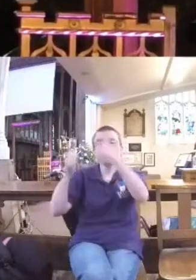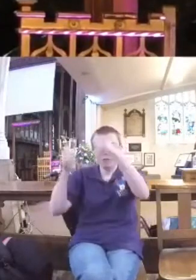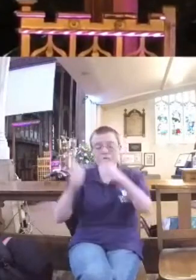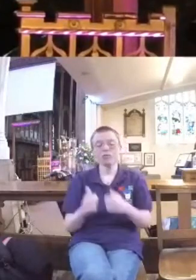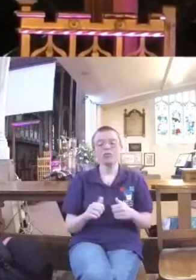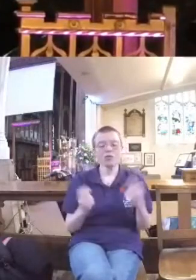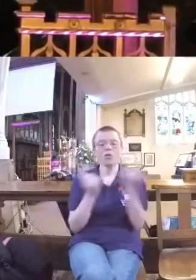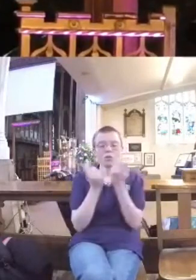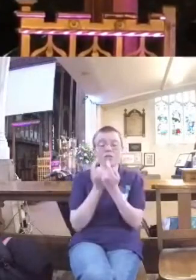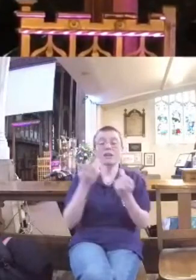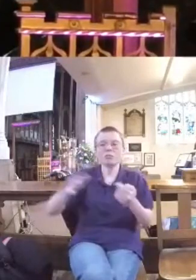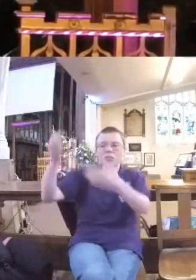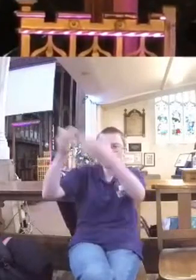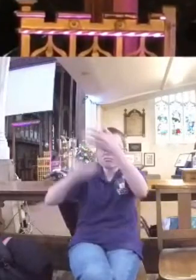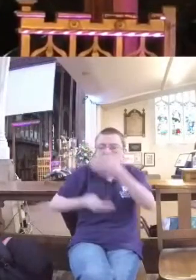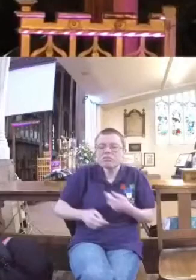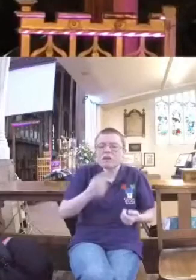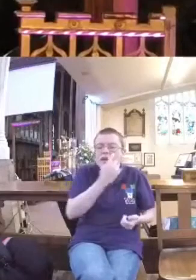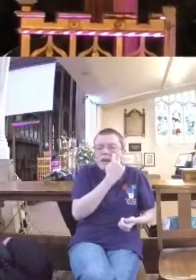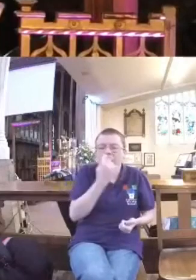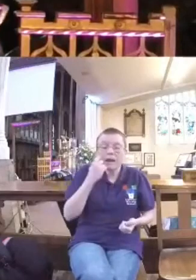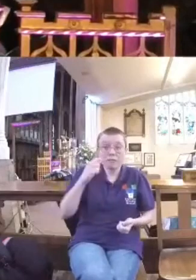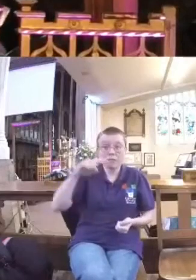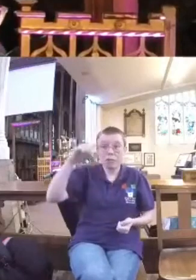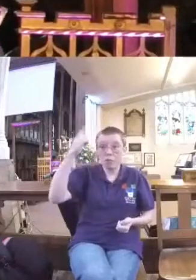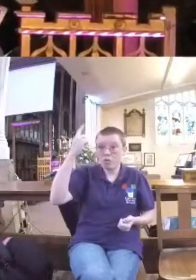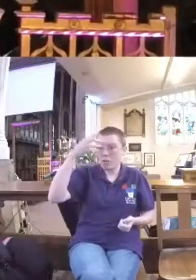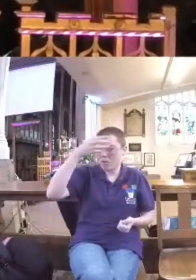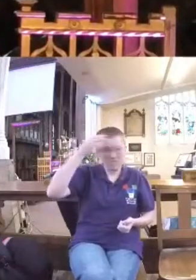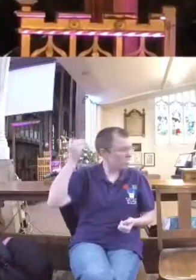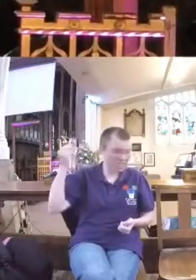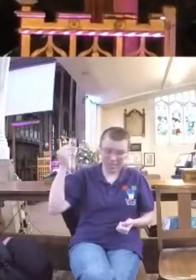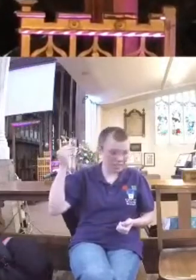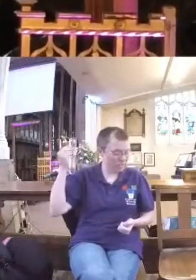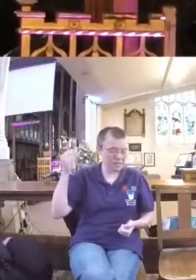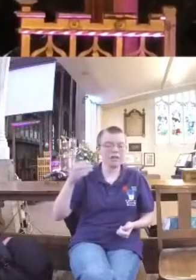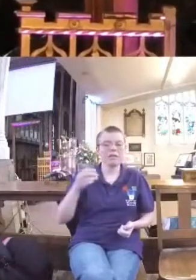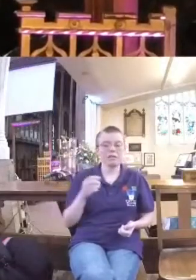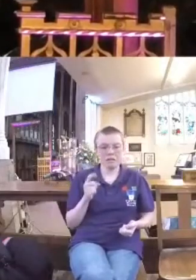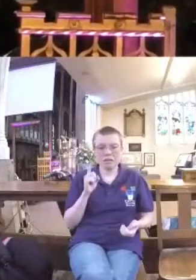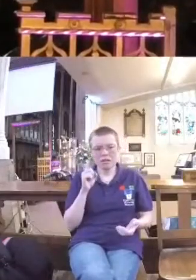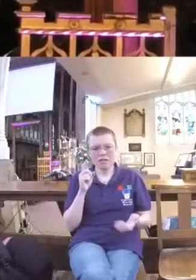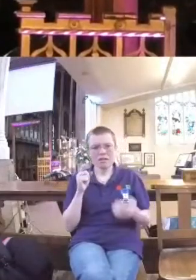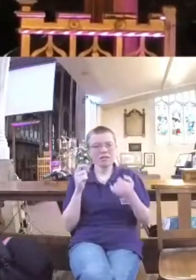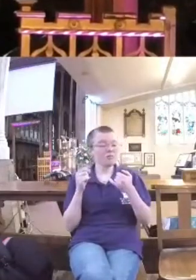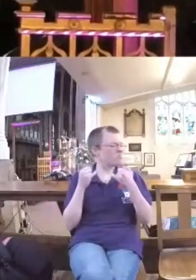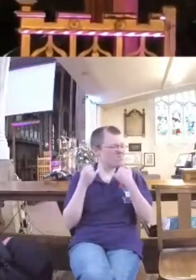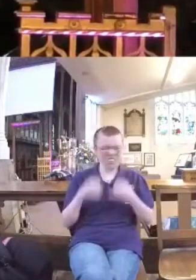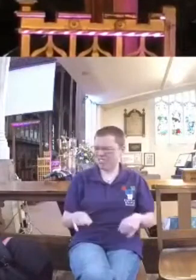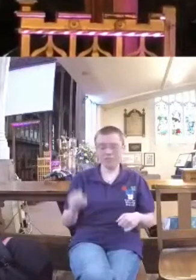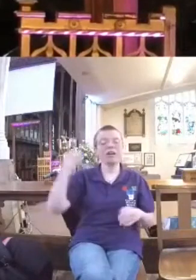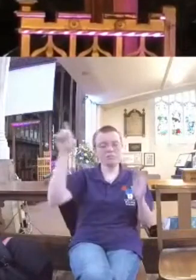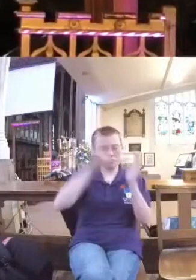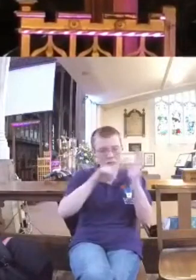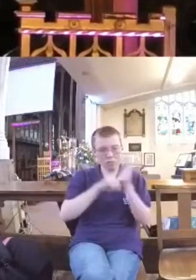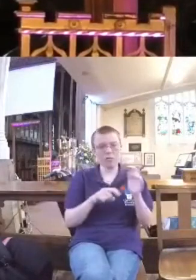given you. Be careful that you do not forget the Lord your God, failing to observe his commands, his laws and his decrees